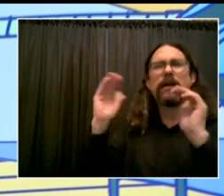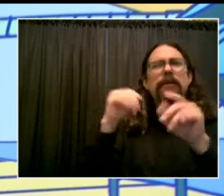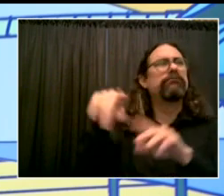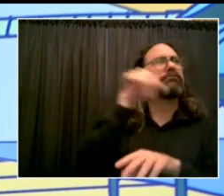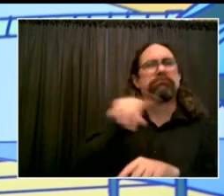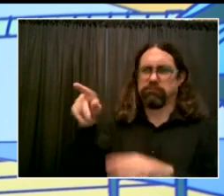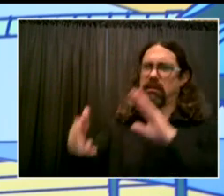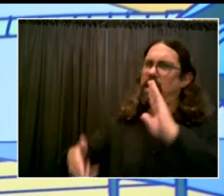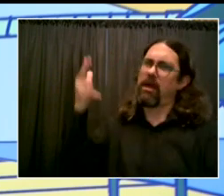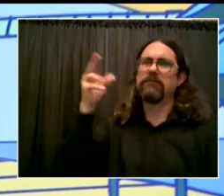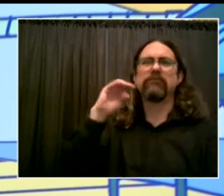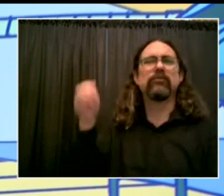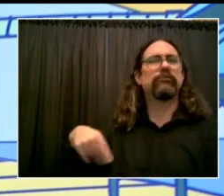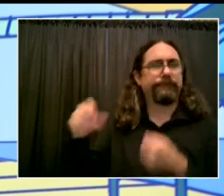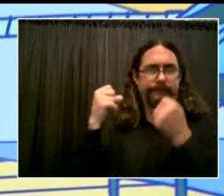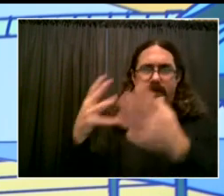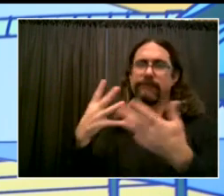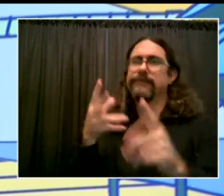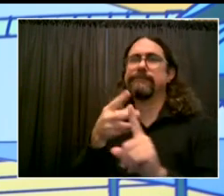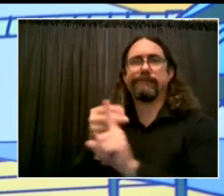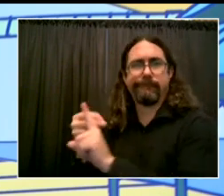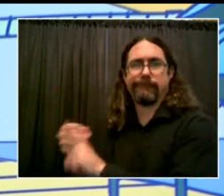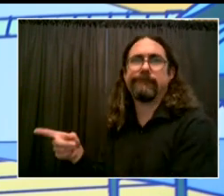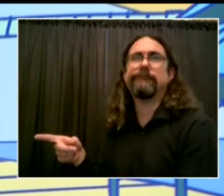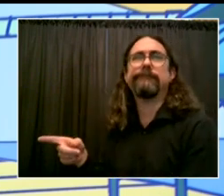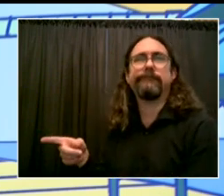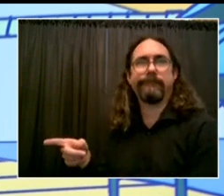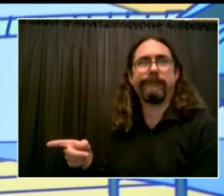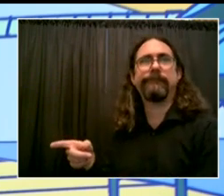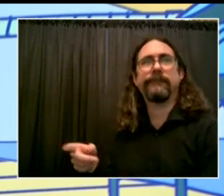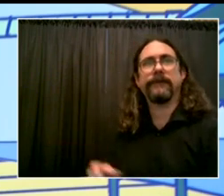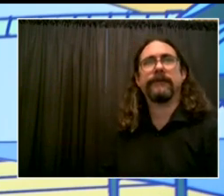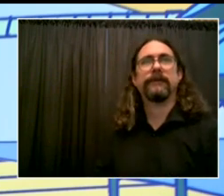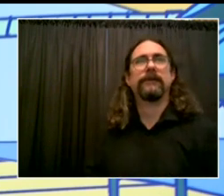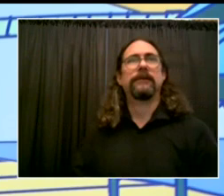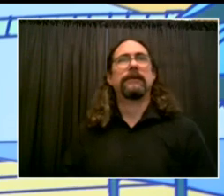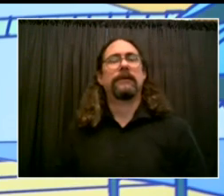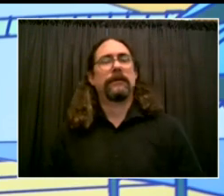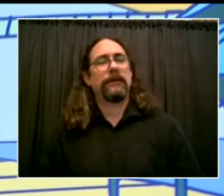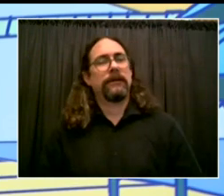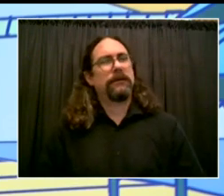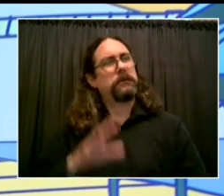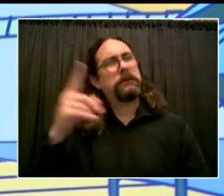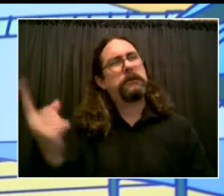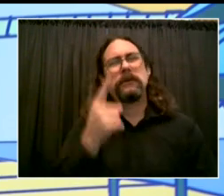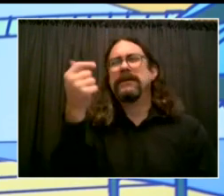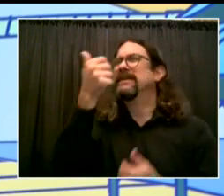of major change in the staffing reality. Go ahead, Bobby.